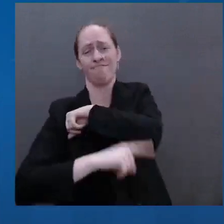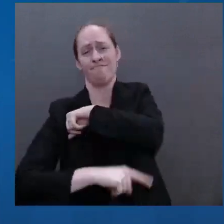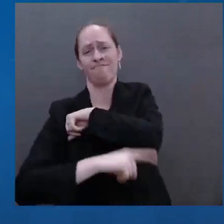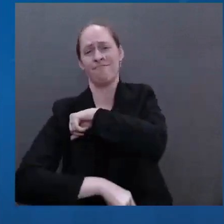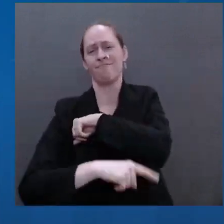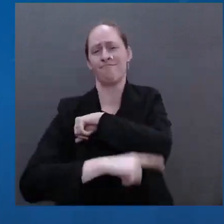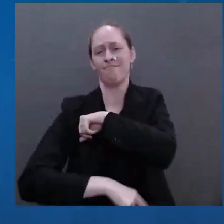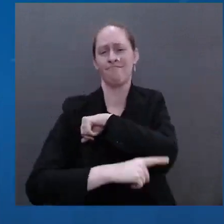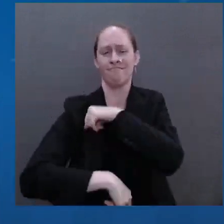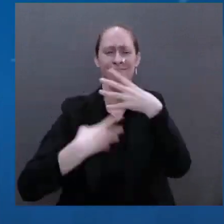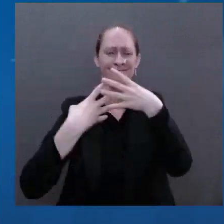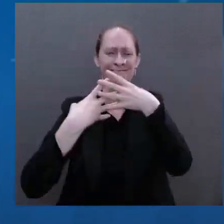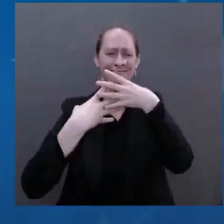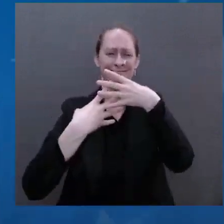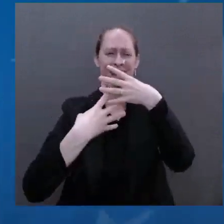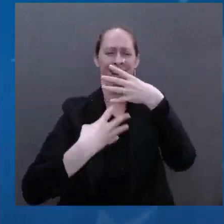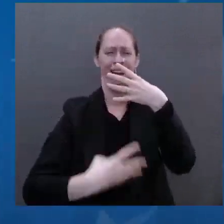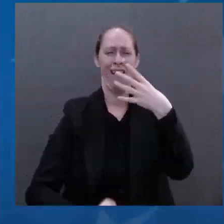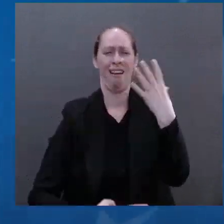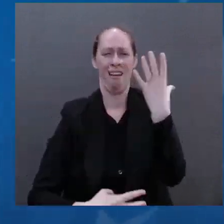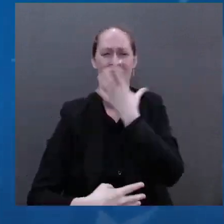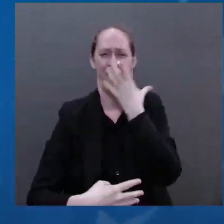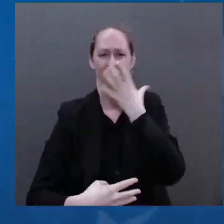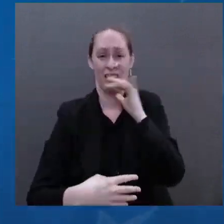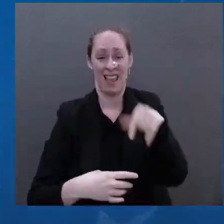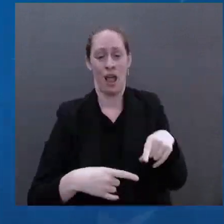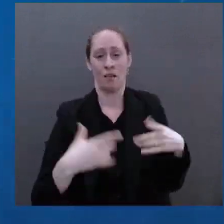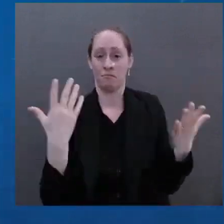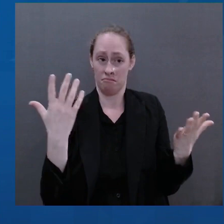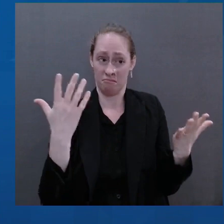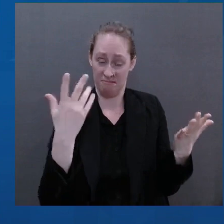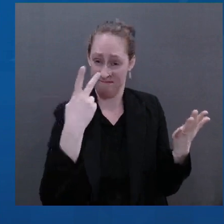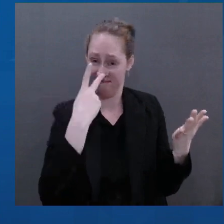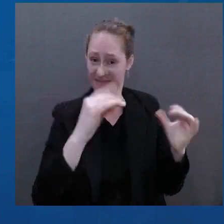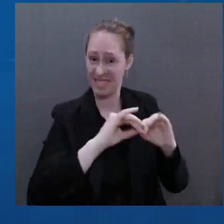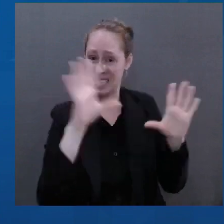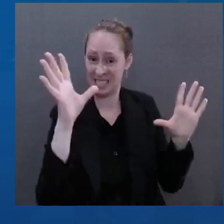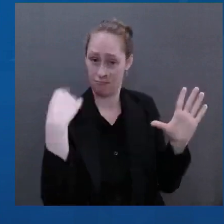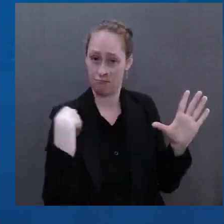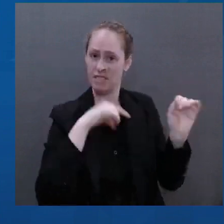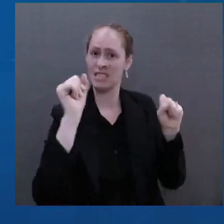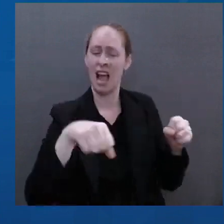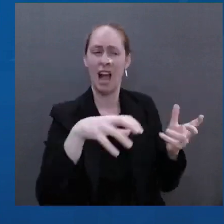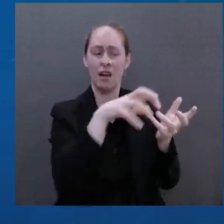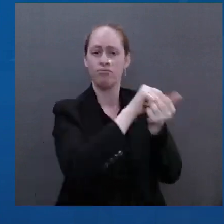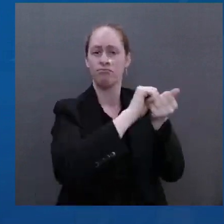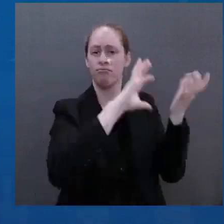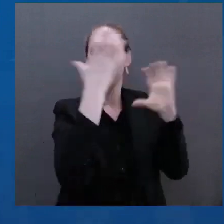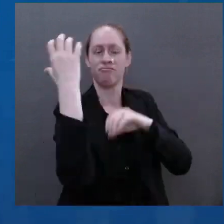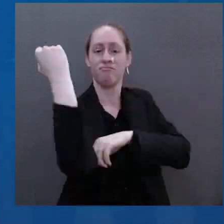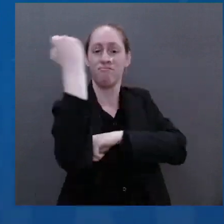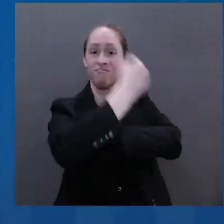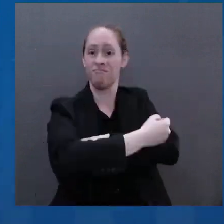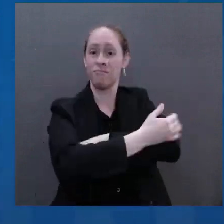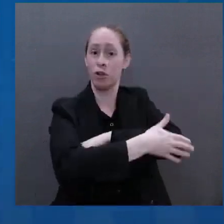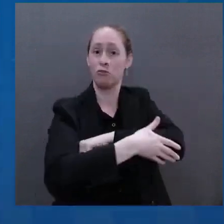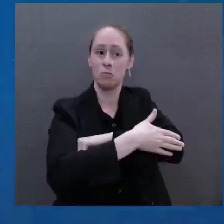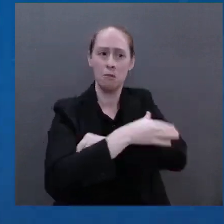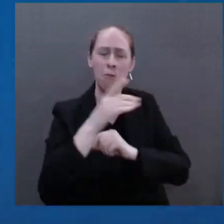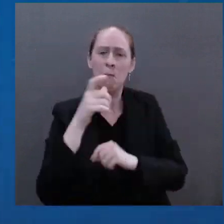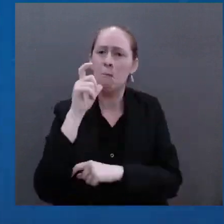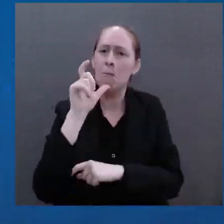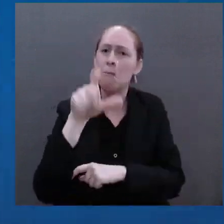rivals military might. These international sanctions are sapping Russian strength, its ability to replenish its military,